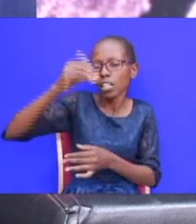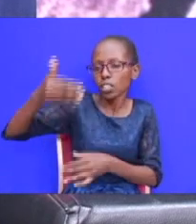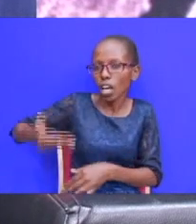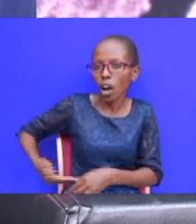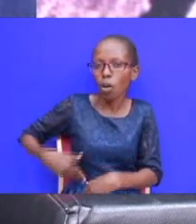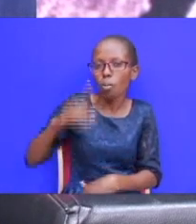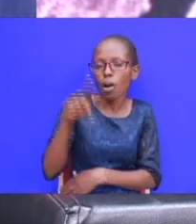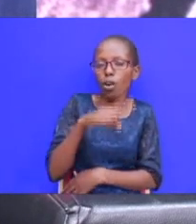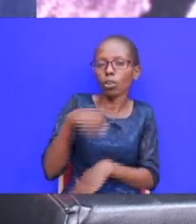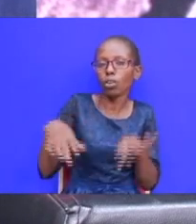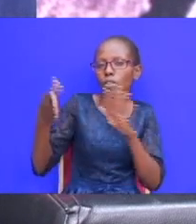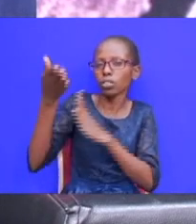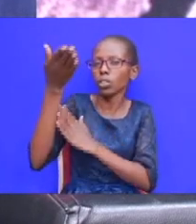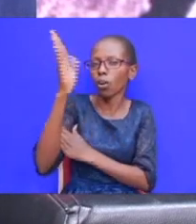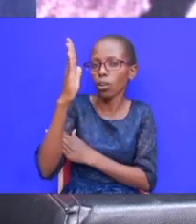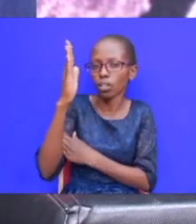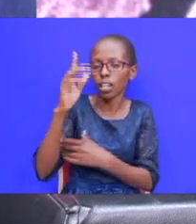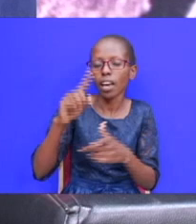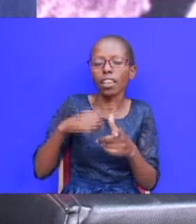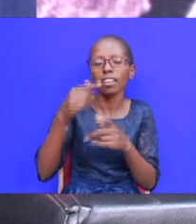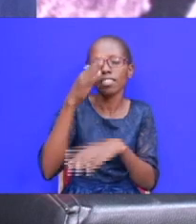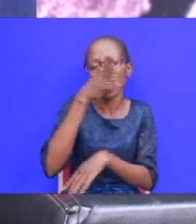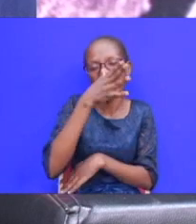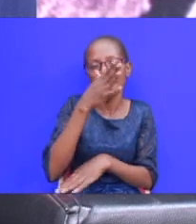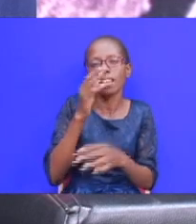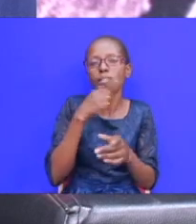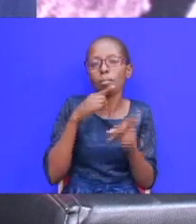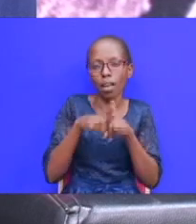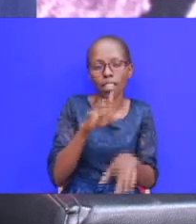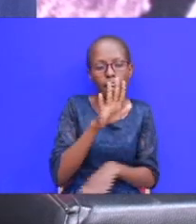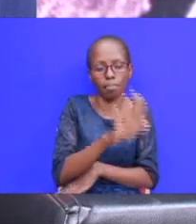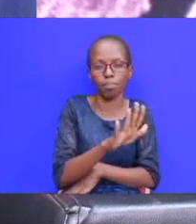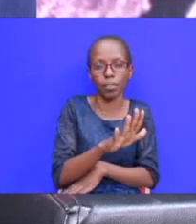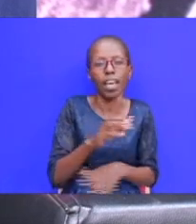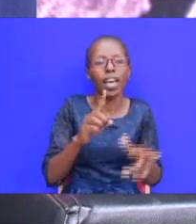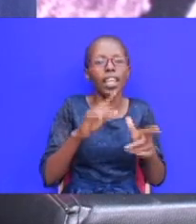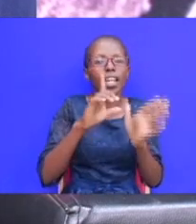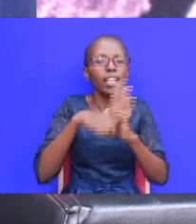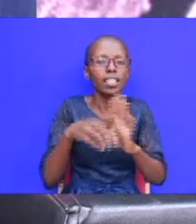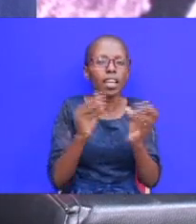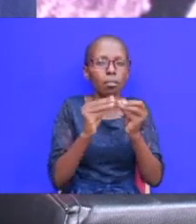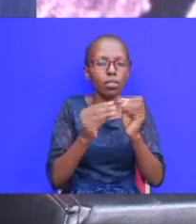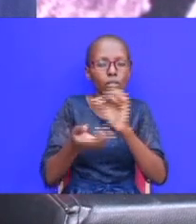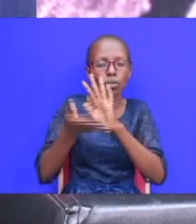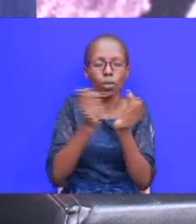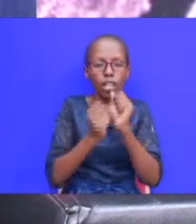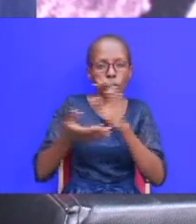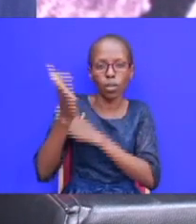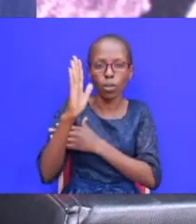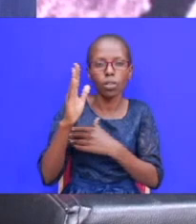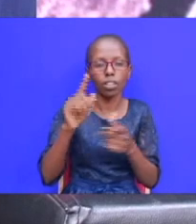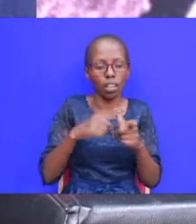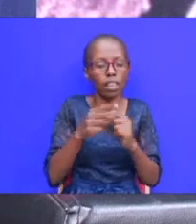wronged god and he called his brother but later on he meets with god then he reconciles with his